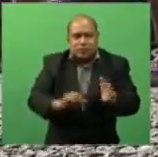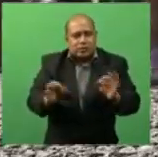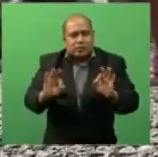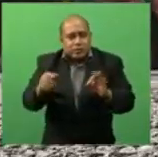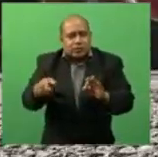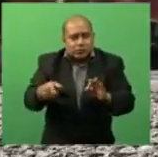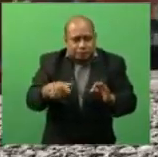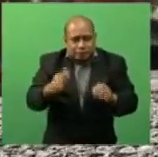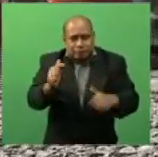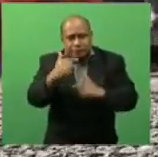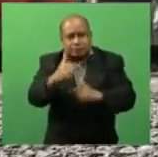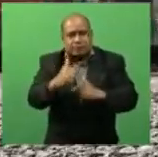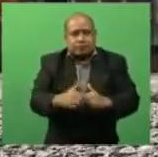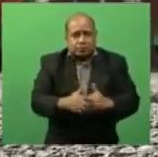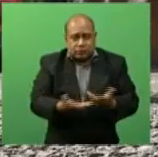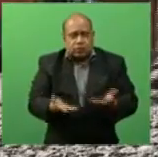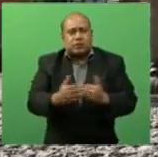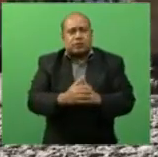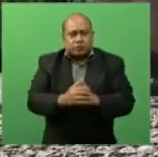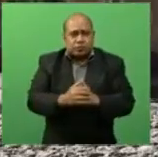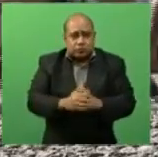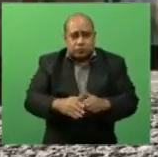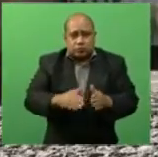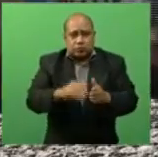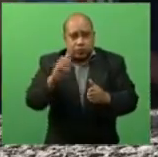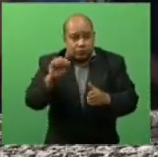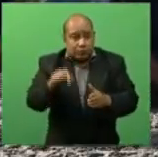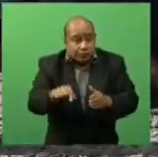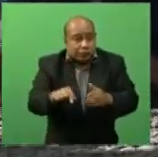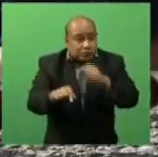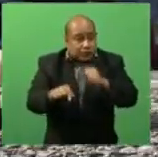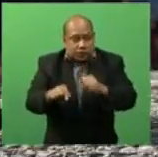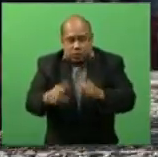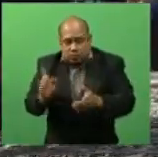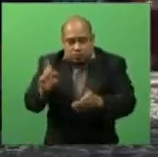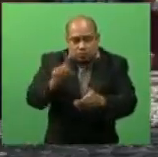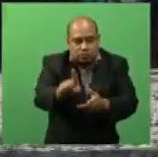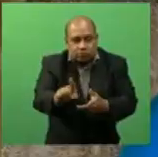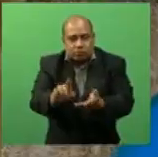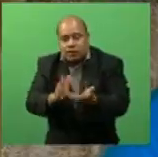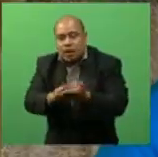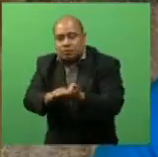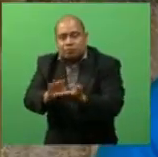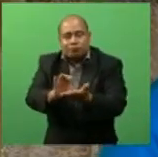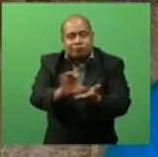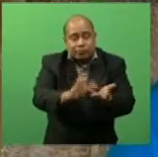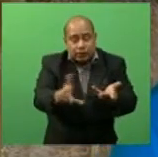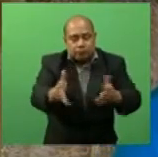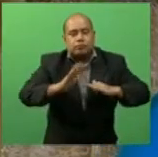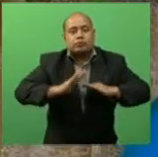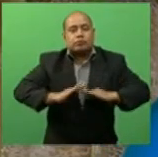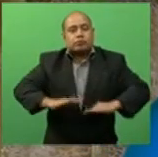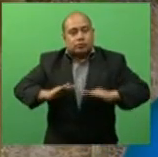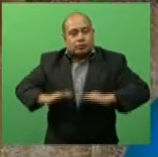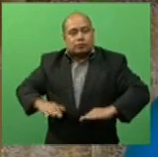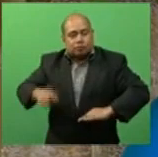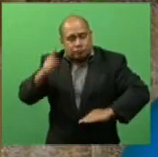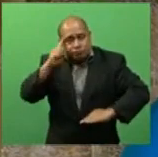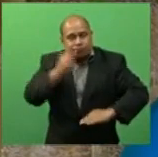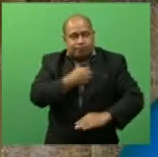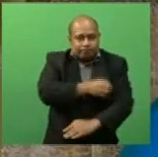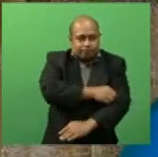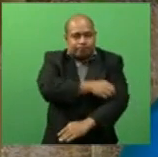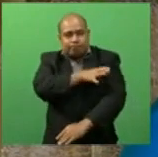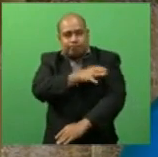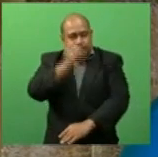has counseled dozens of people giving them peace of mind and strength with the COVID-19 pandemic there were a lot of people